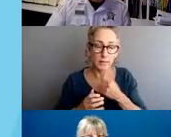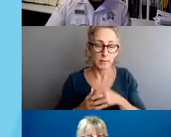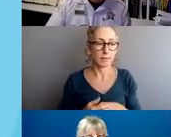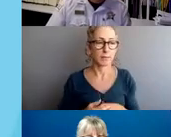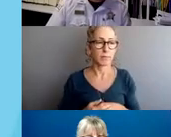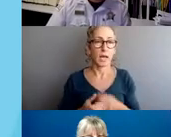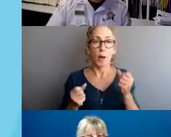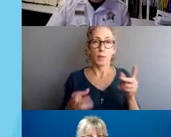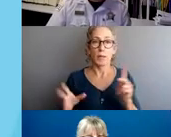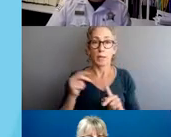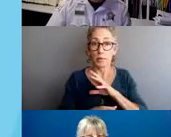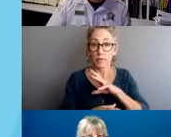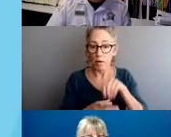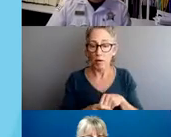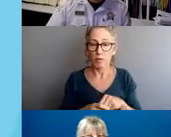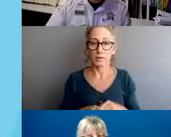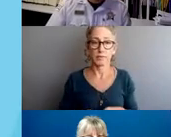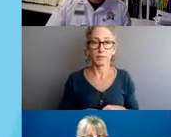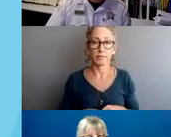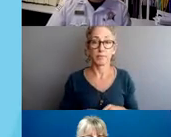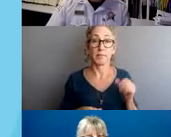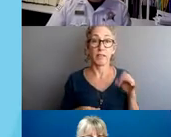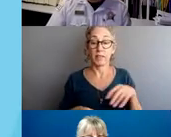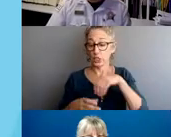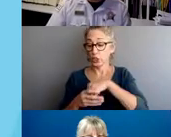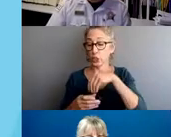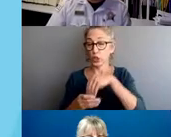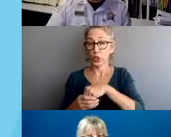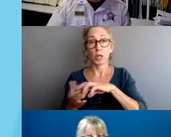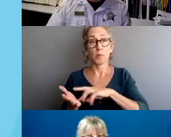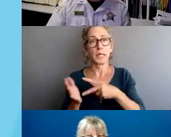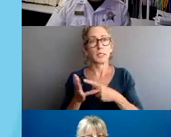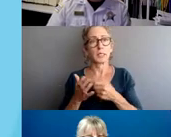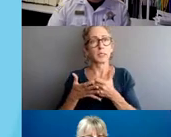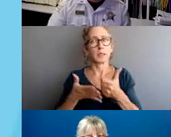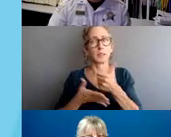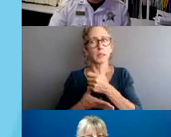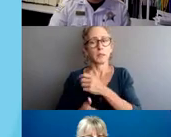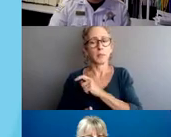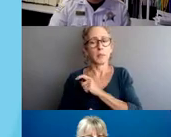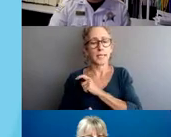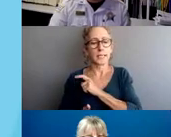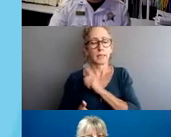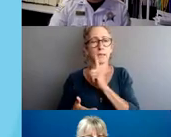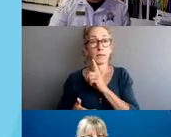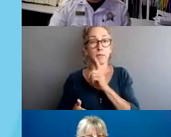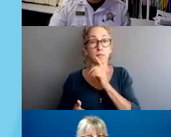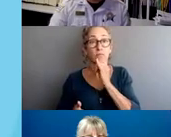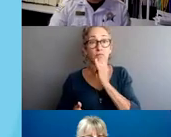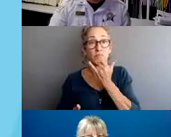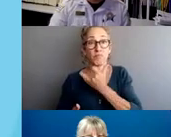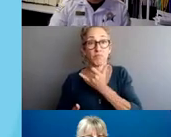involved, the ranks of the members involved, and any of the accused members' previous discipline history.